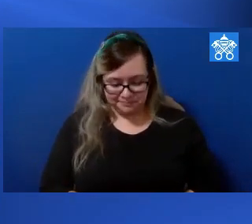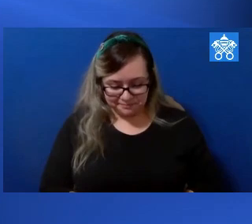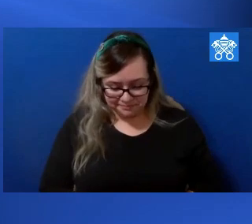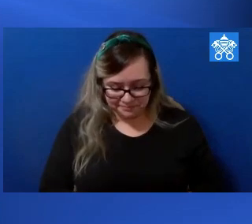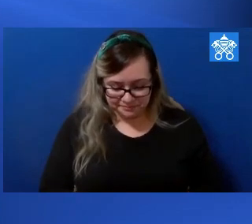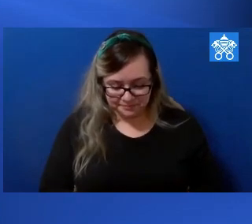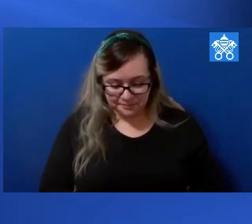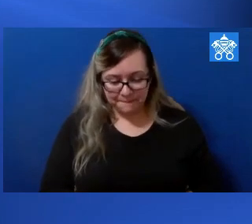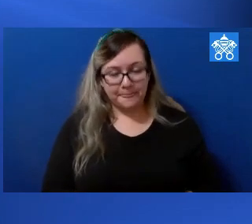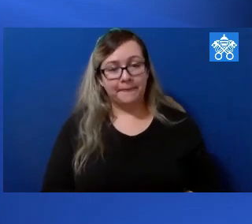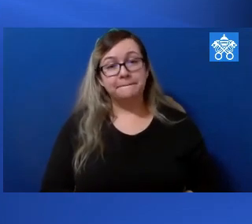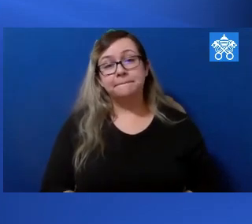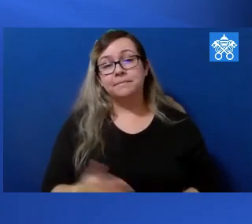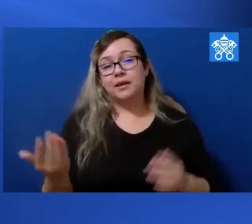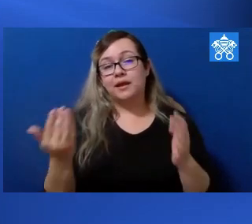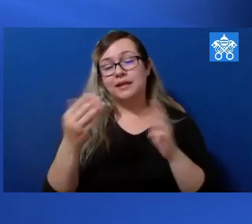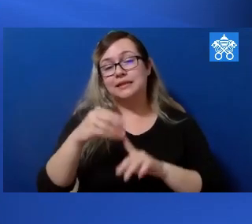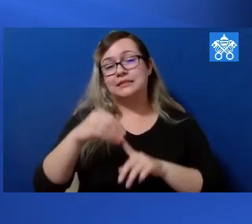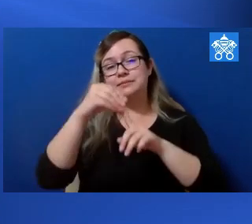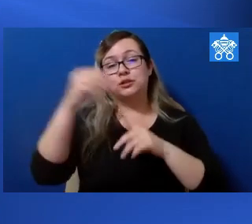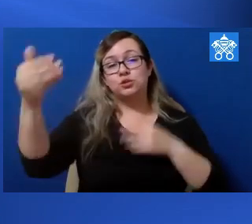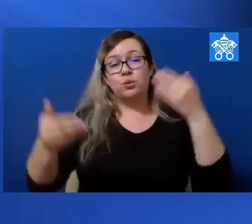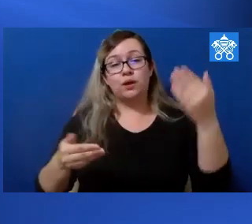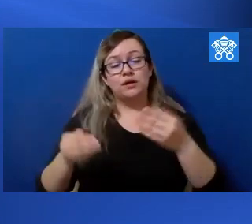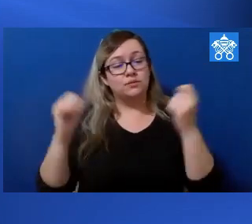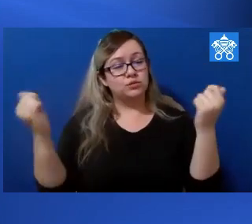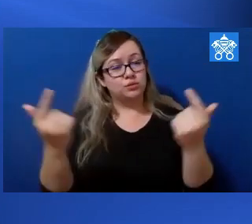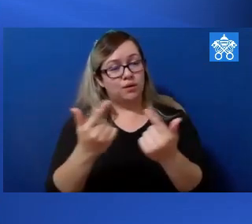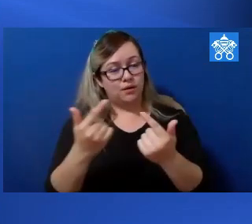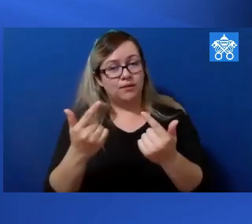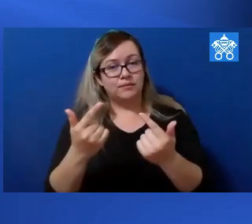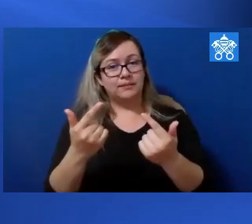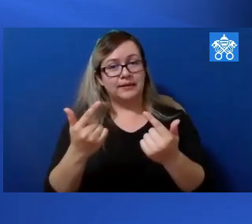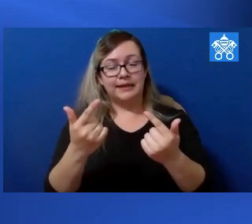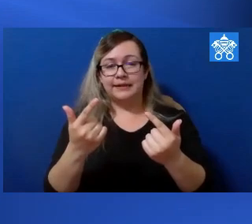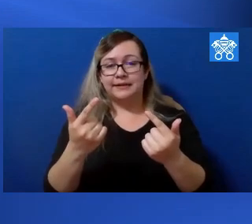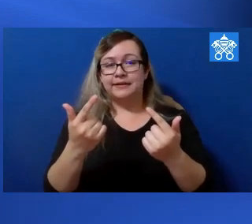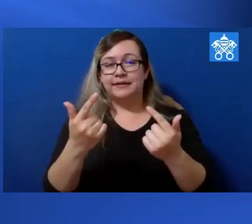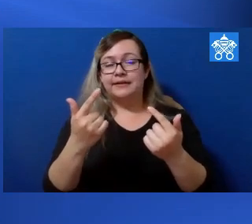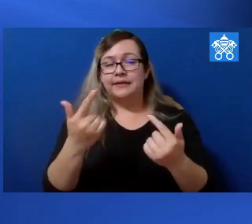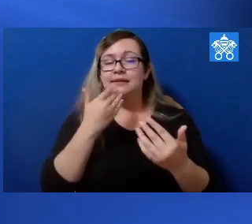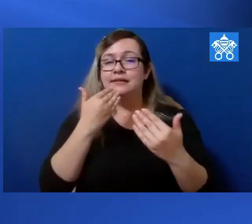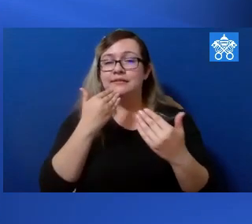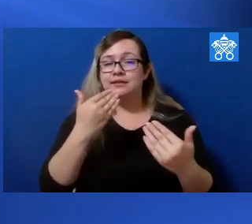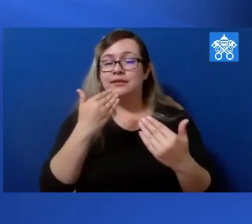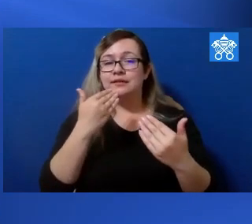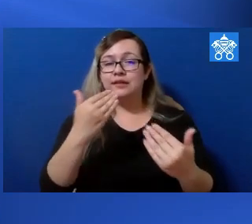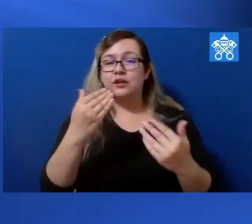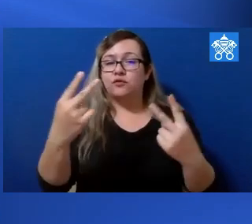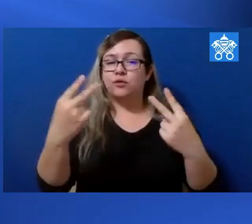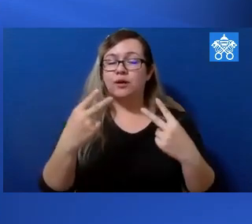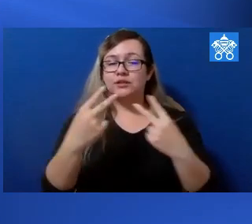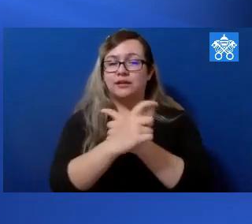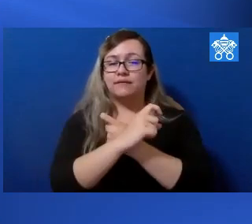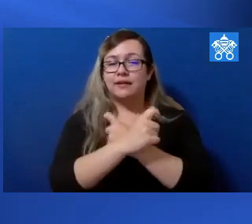us here live. And as usual, a special welcome to all of you, and especially those broadcasters who link up with us